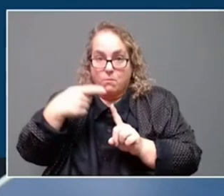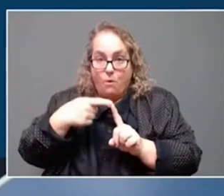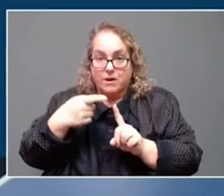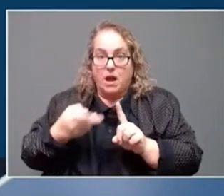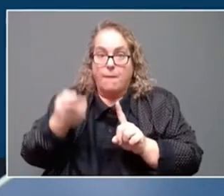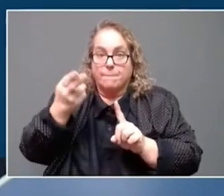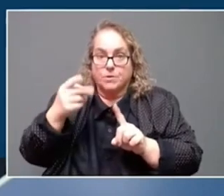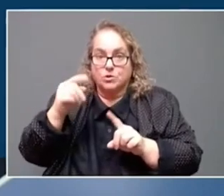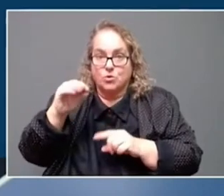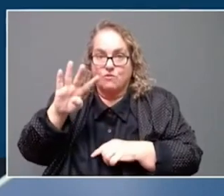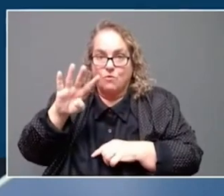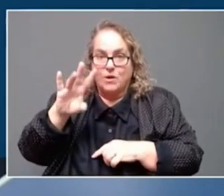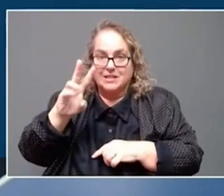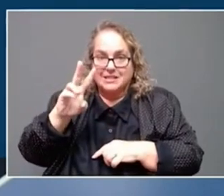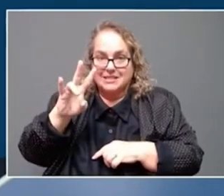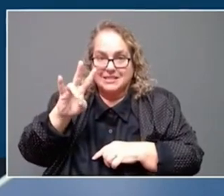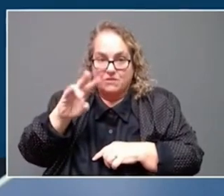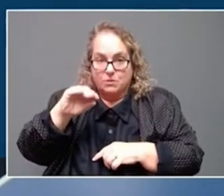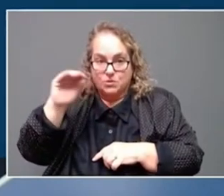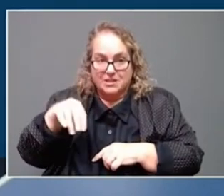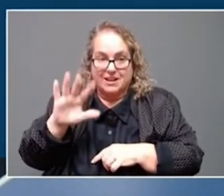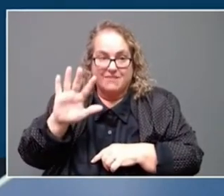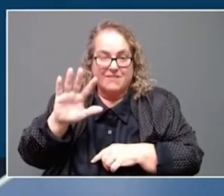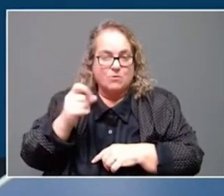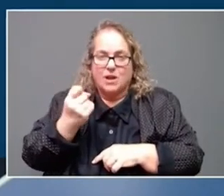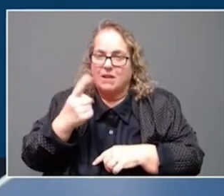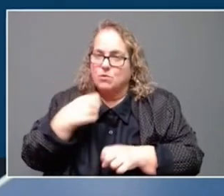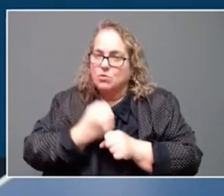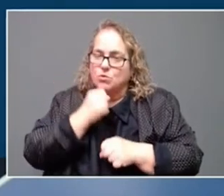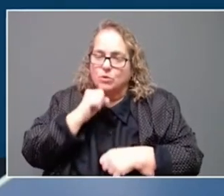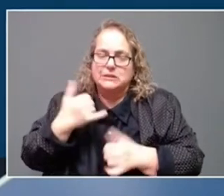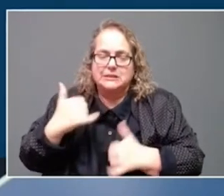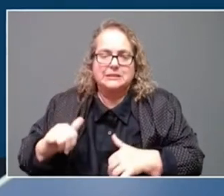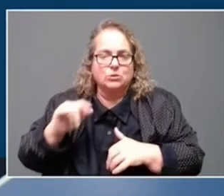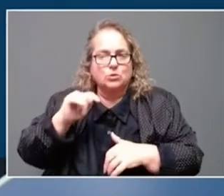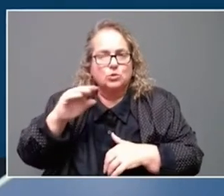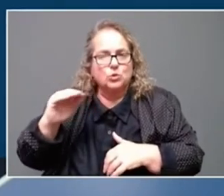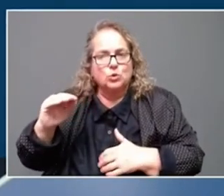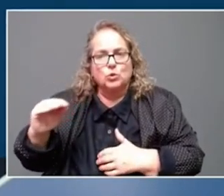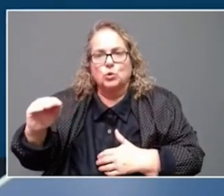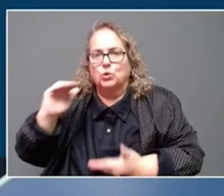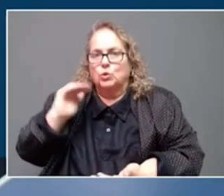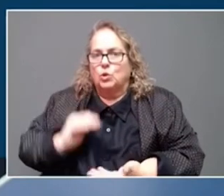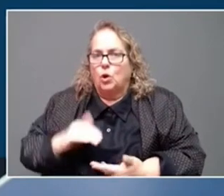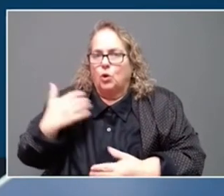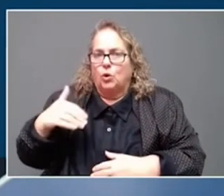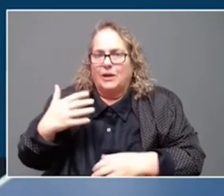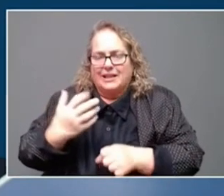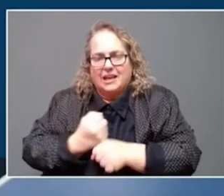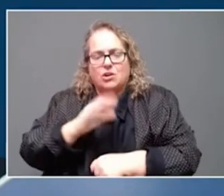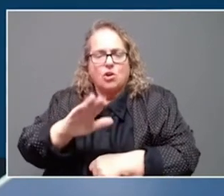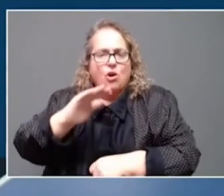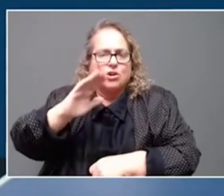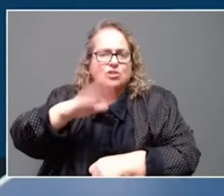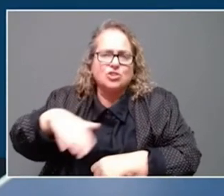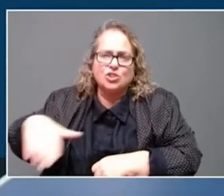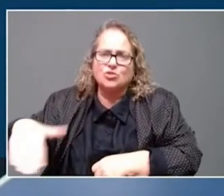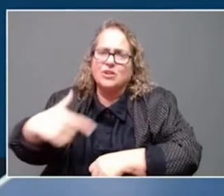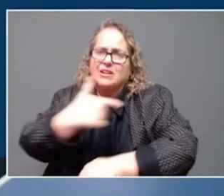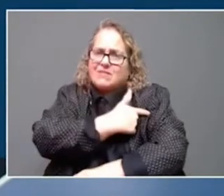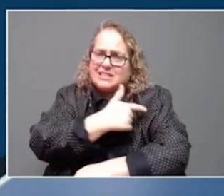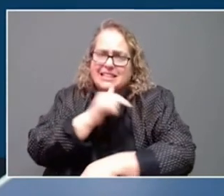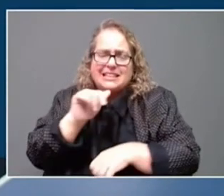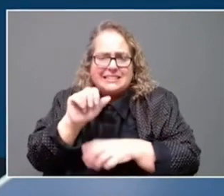percent. The poll also showed Senator Rand Paul is comfortably ahead in his re-election race, polling at 55 percent. Top